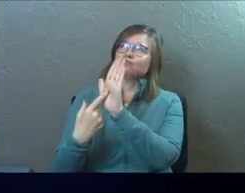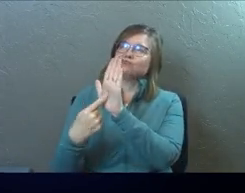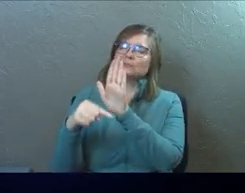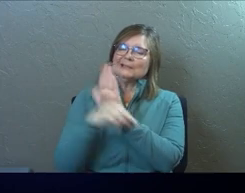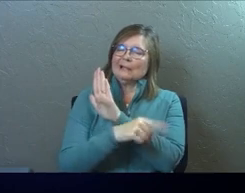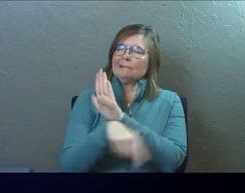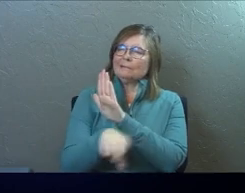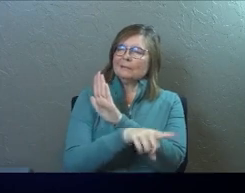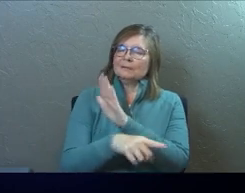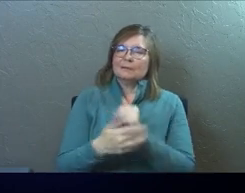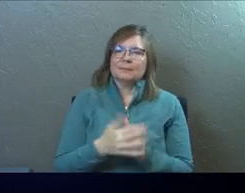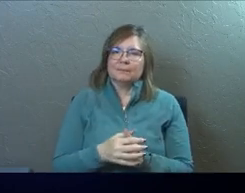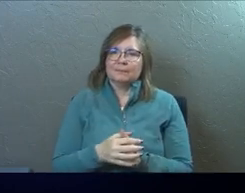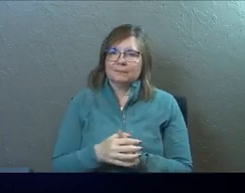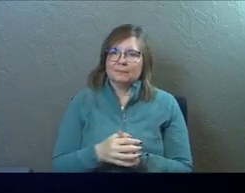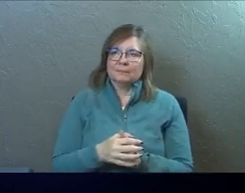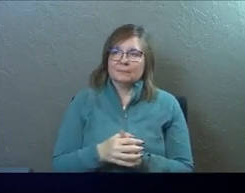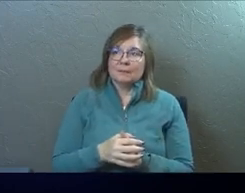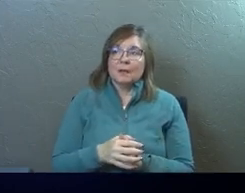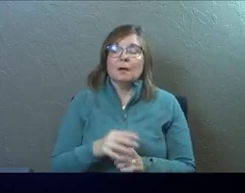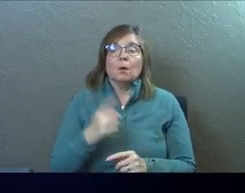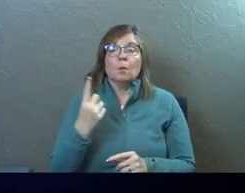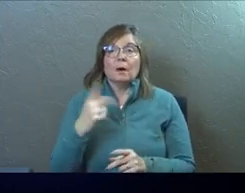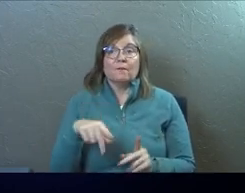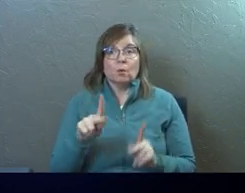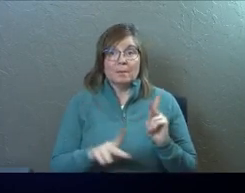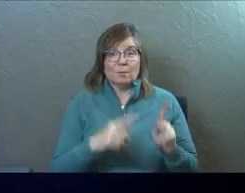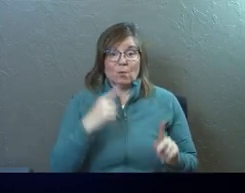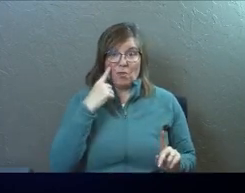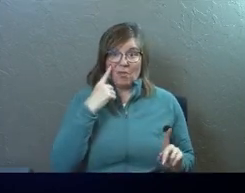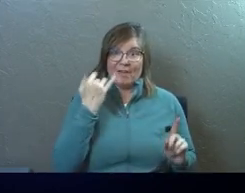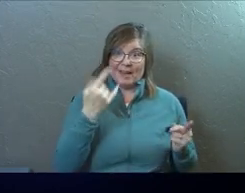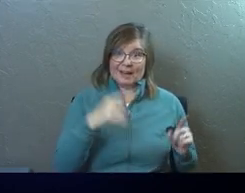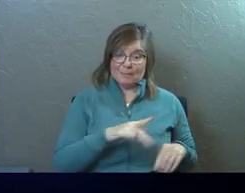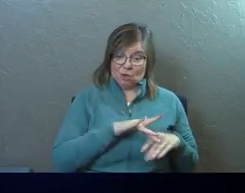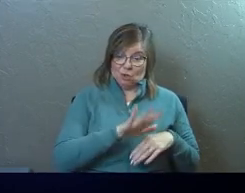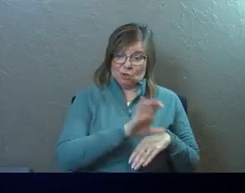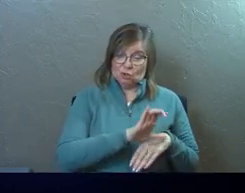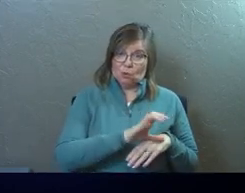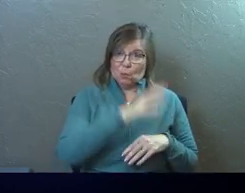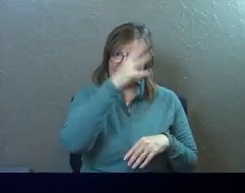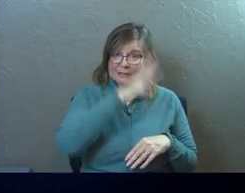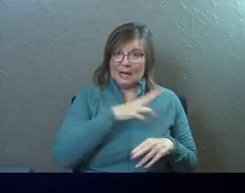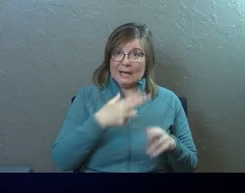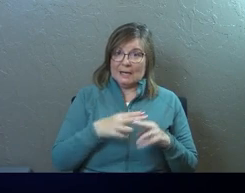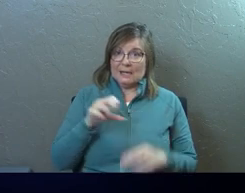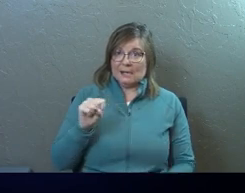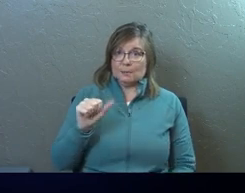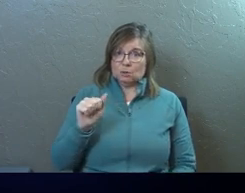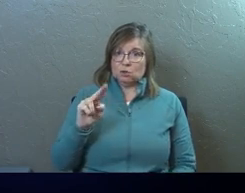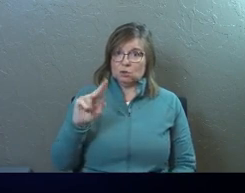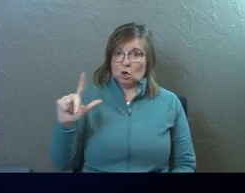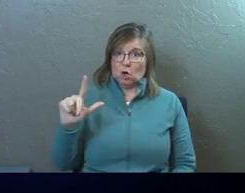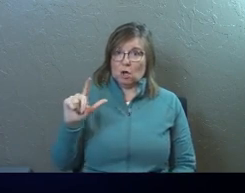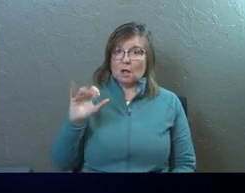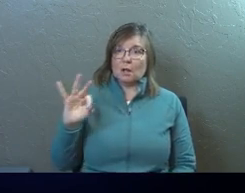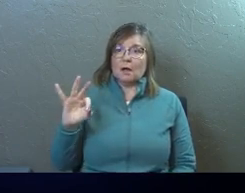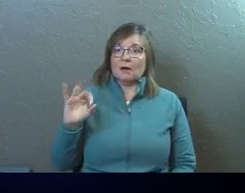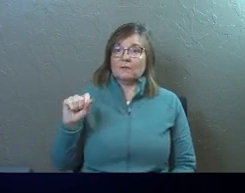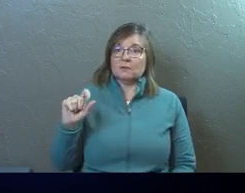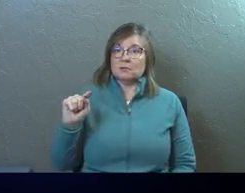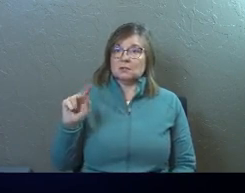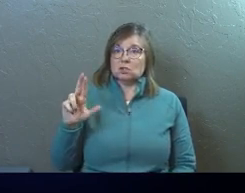And there were radicals just like that. One of those radicals in the early church was a guy named Saul of Tarsus.